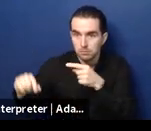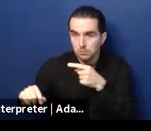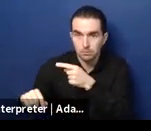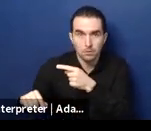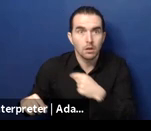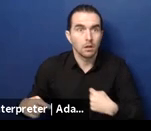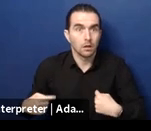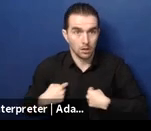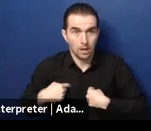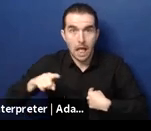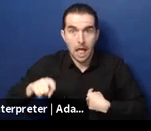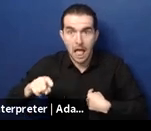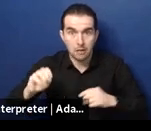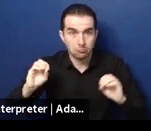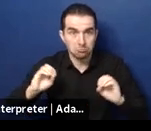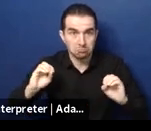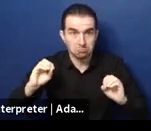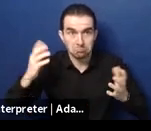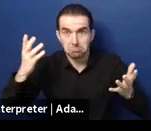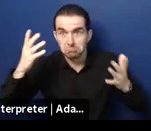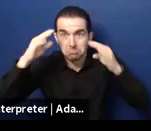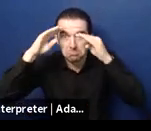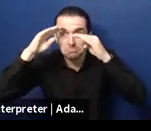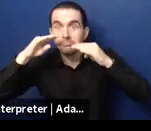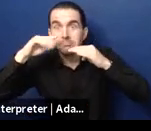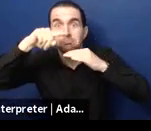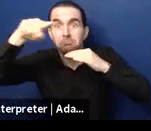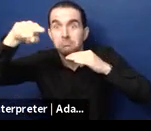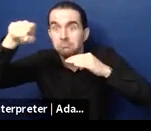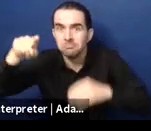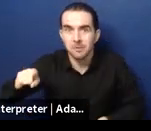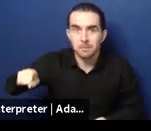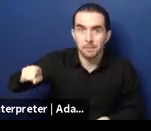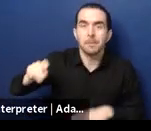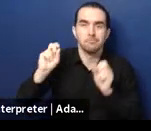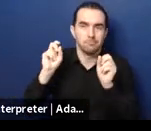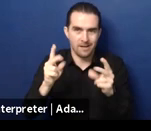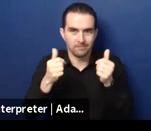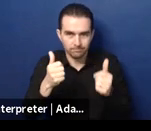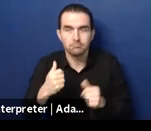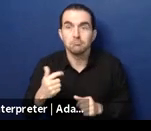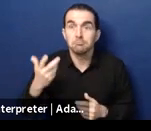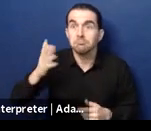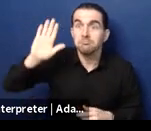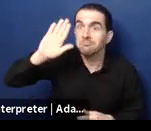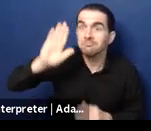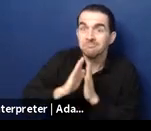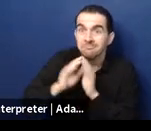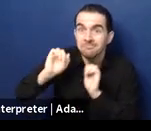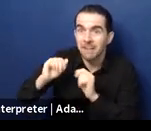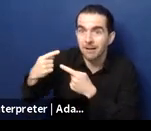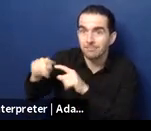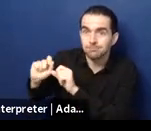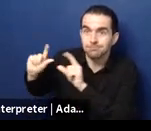region, which is a region I've been working in for the last four years, eight years total in my life, in my professional life,